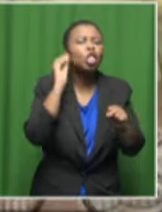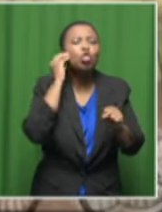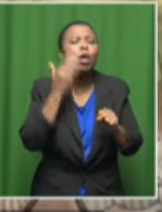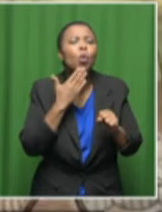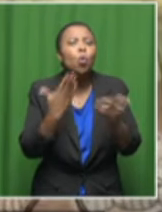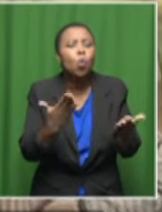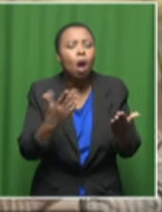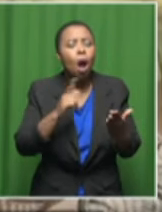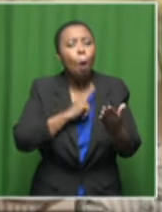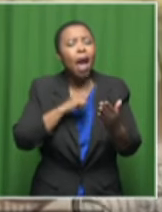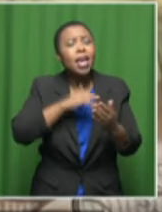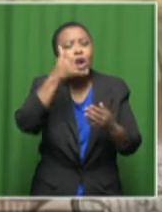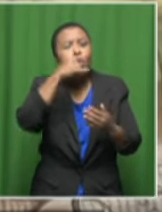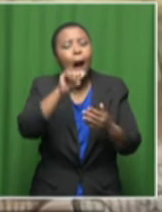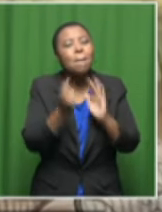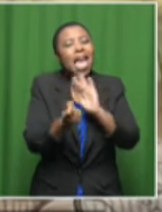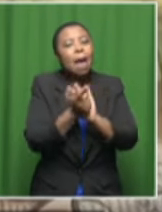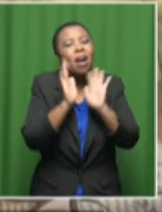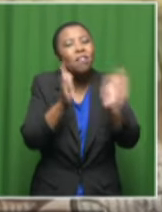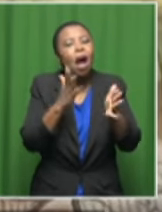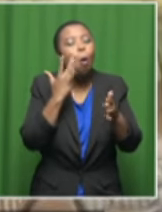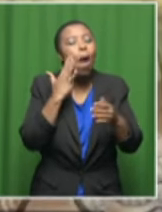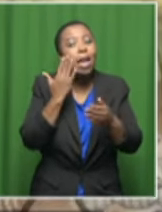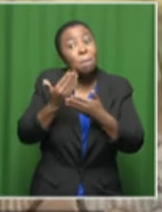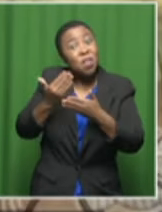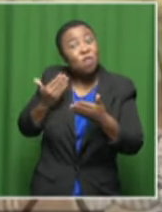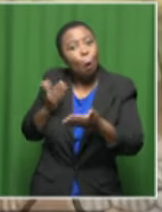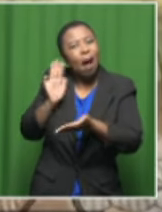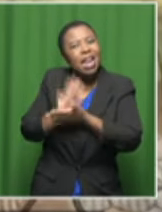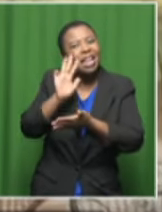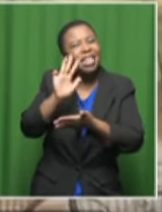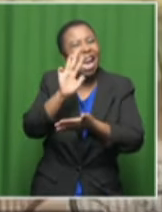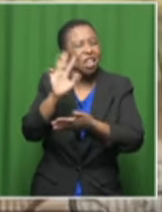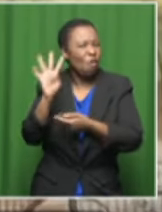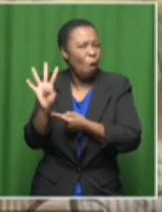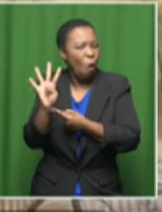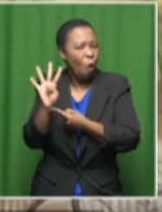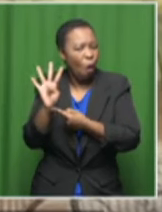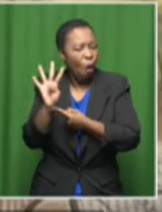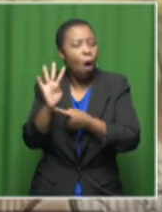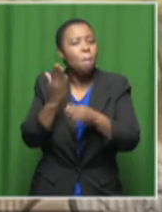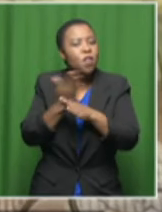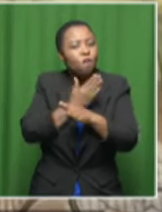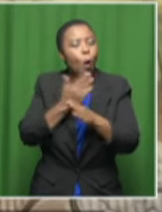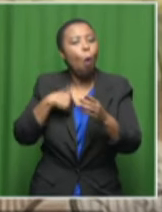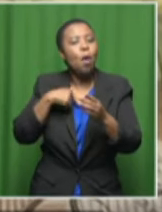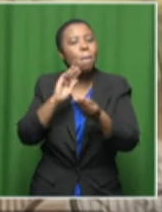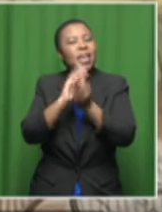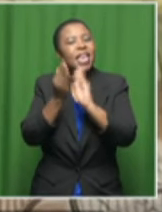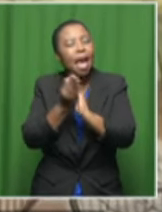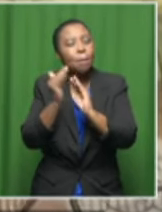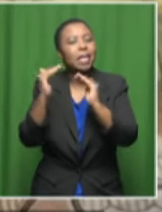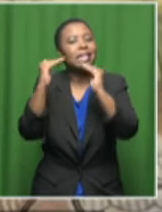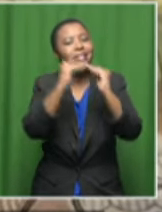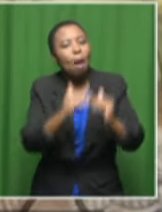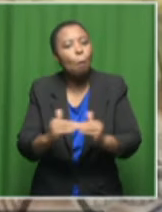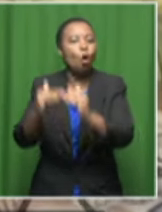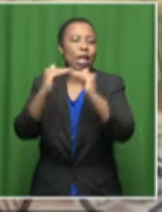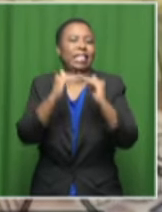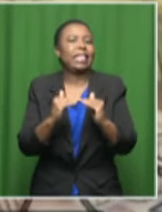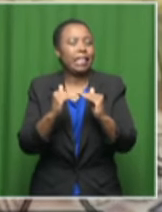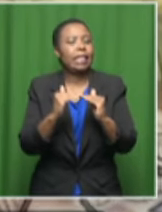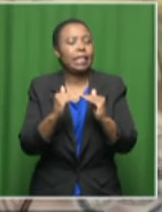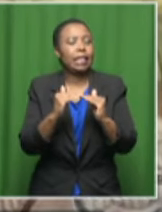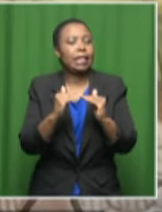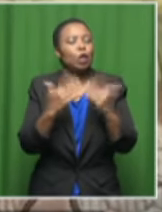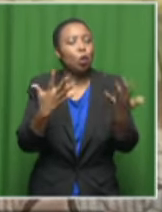crimes that were committed before 1994, before it became, you know, a democracy. And I